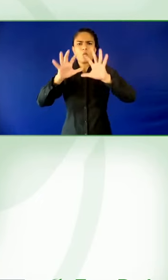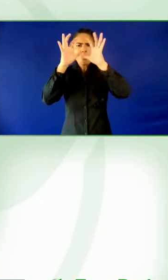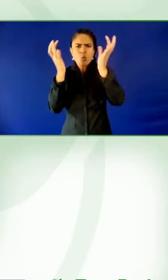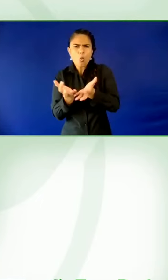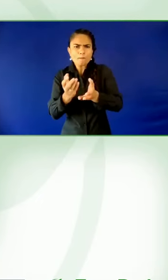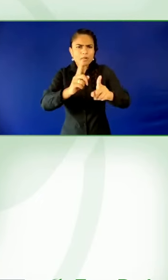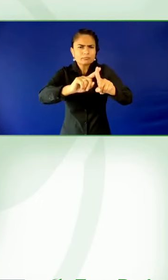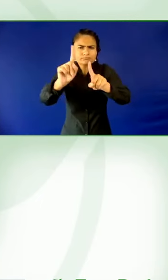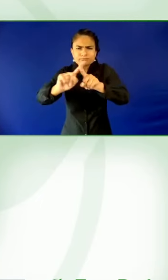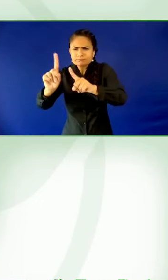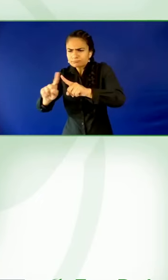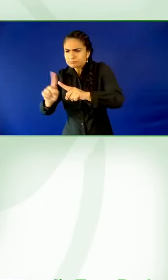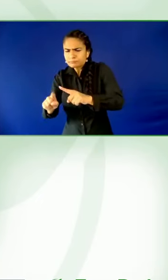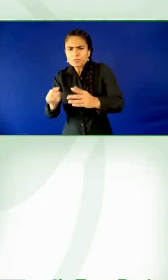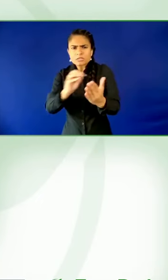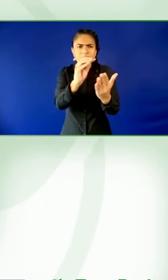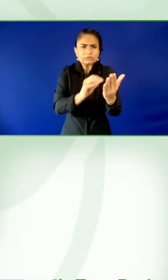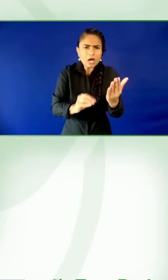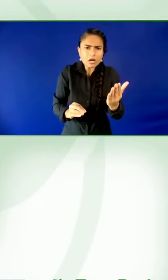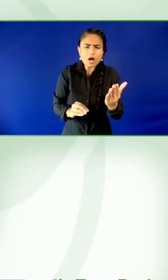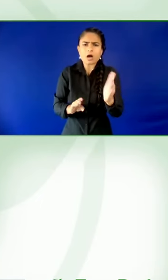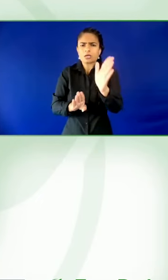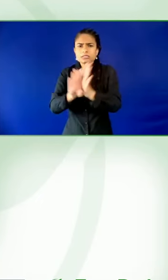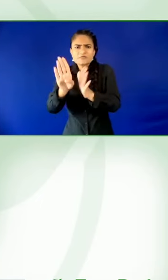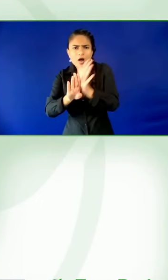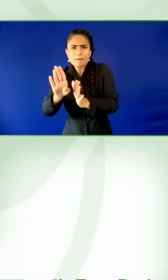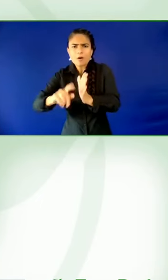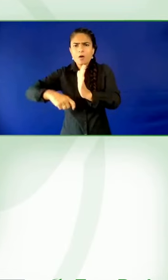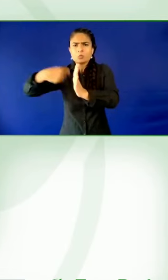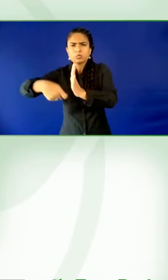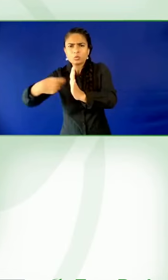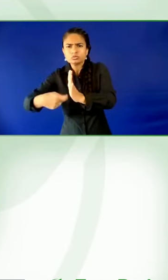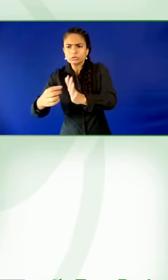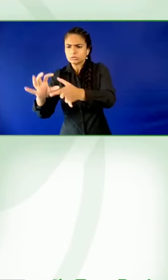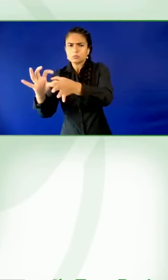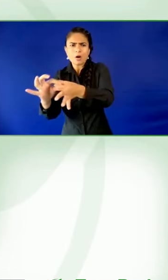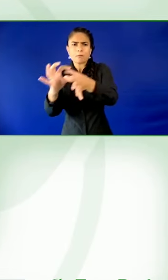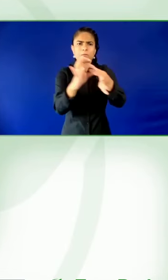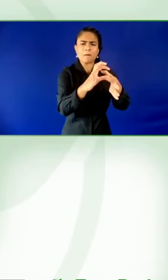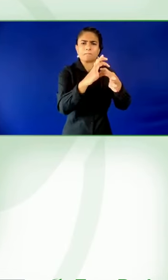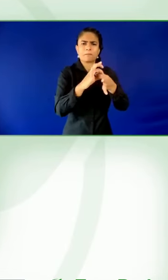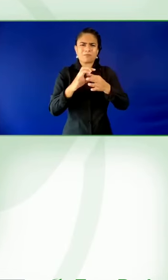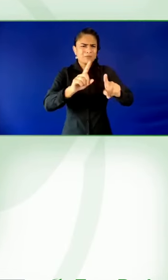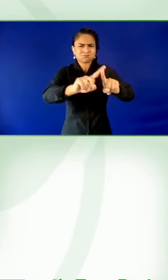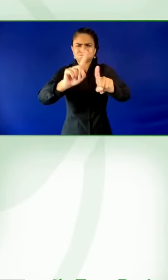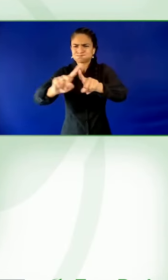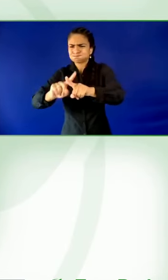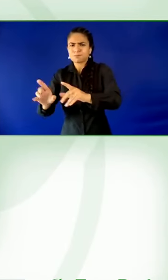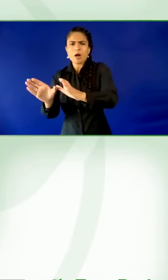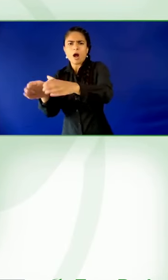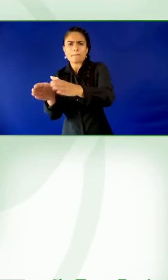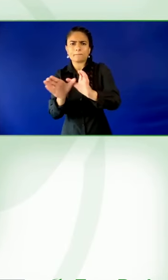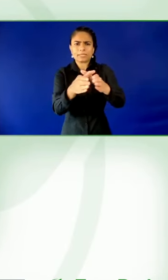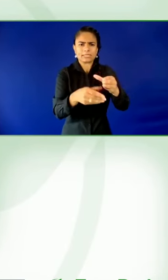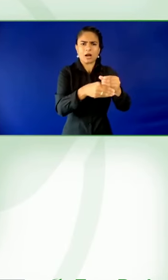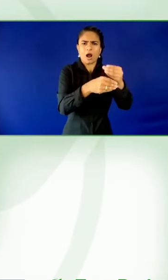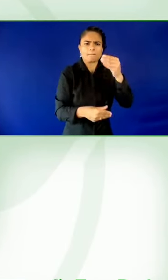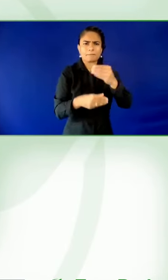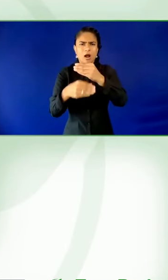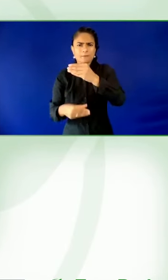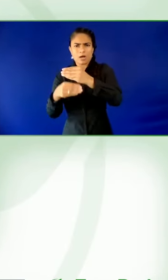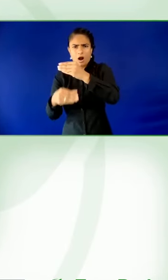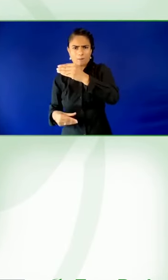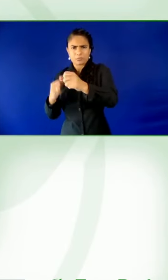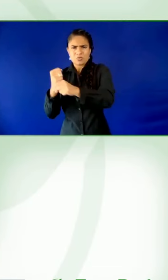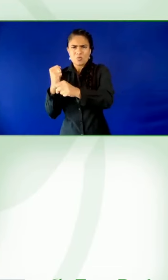if you work at the bank or at any other company. It's going to happen in March. And this is very, very important. It will